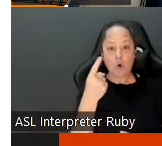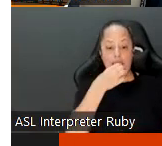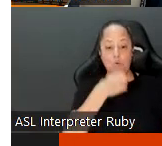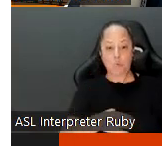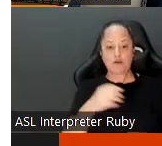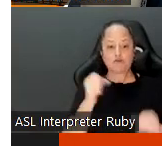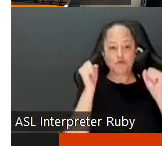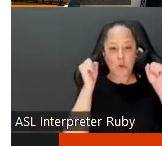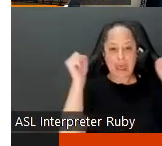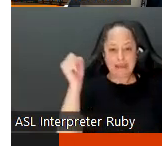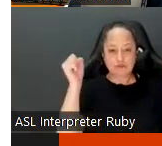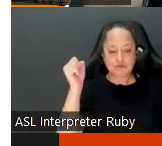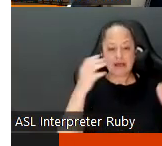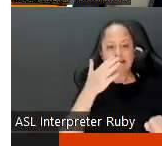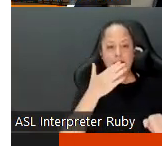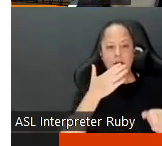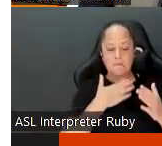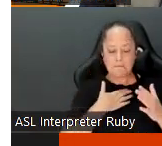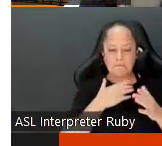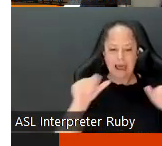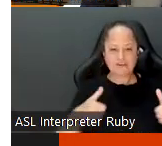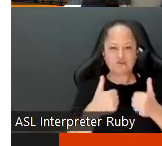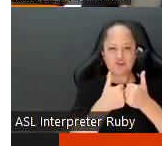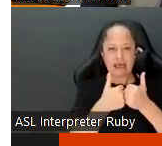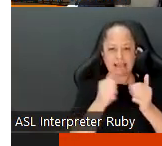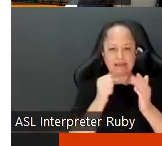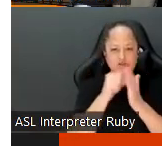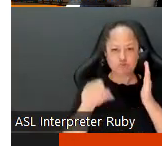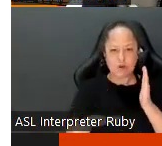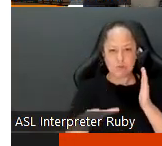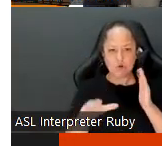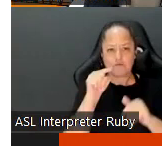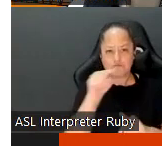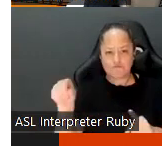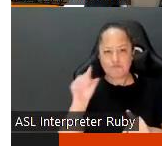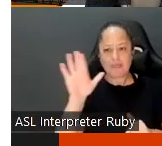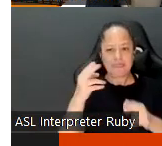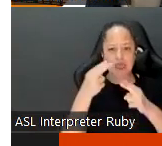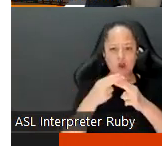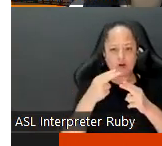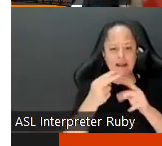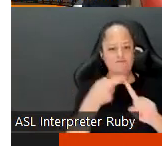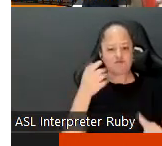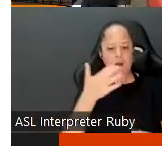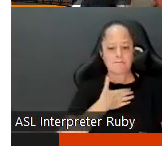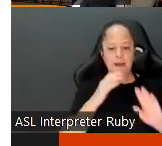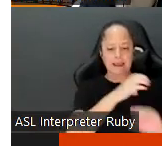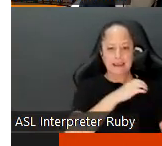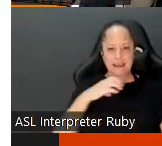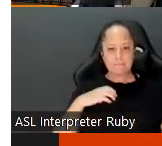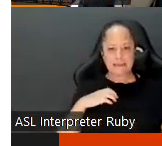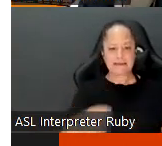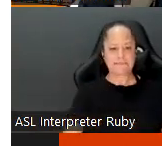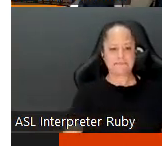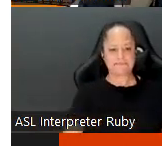exercise uh my peremptory challenge and remove and then put their name from my committee um